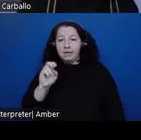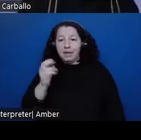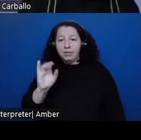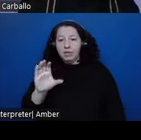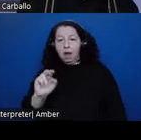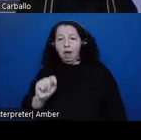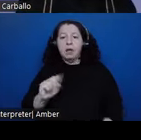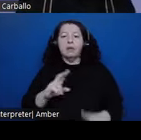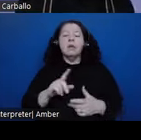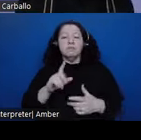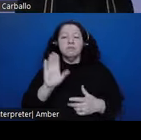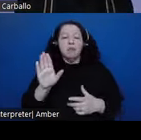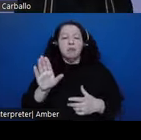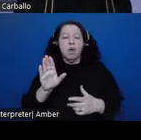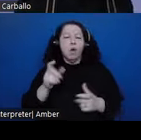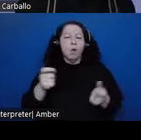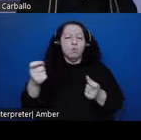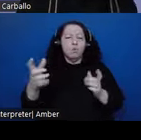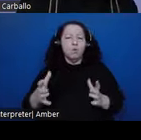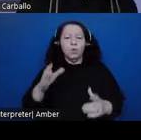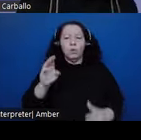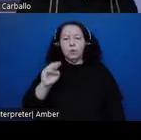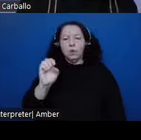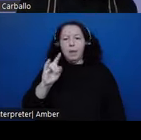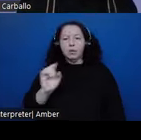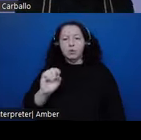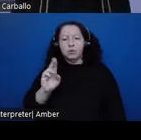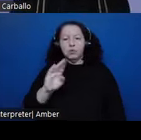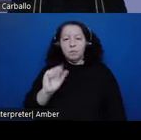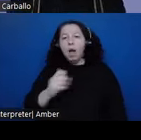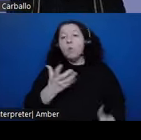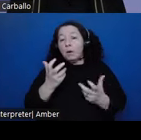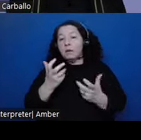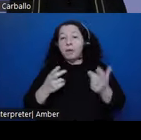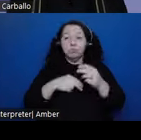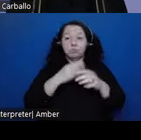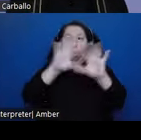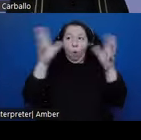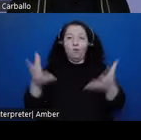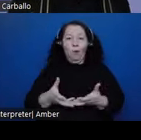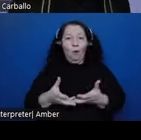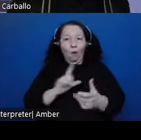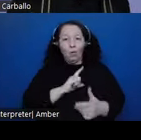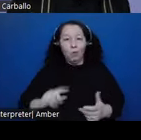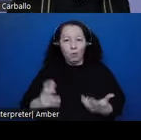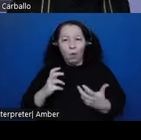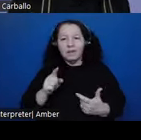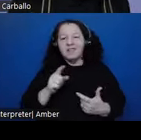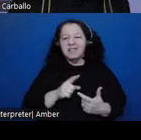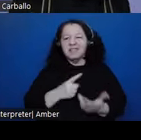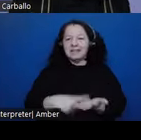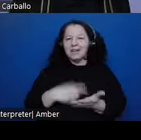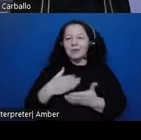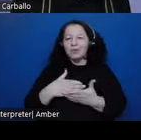universal lord. And the classical texts, this is a dialogue between some ambassadors and